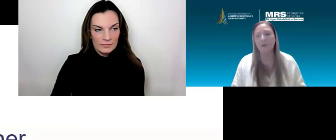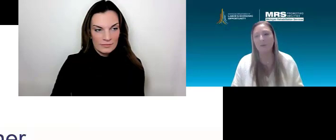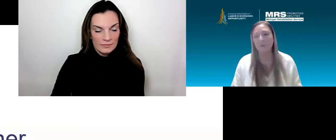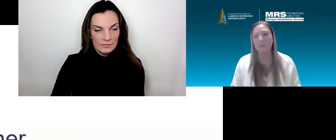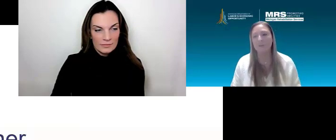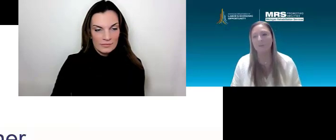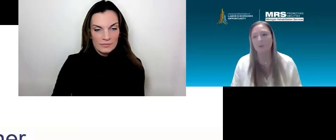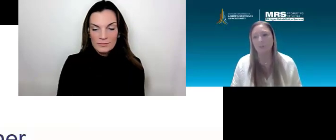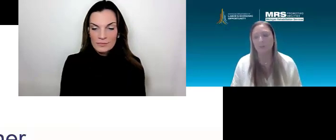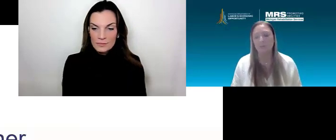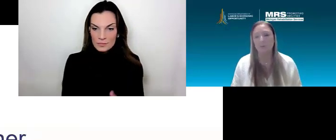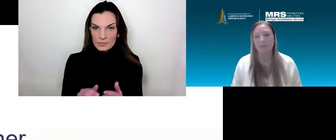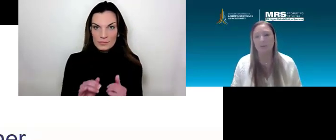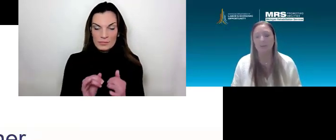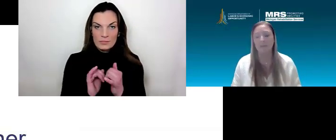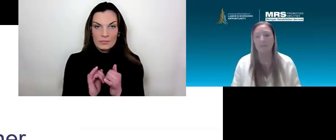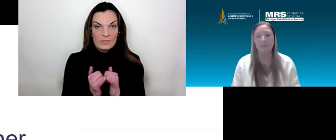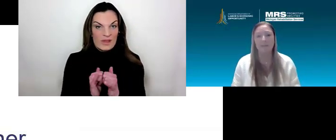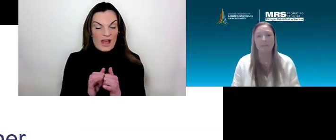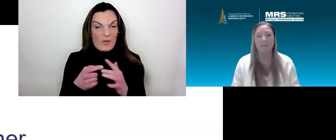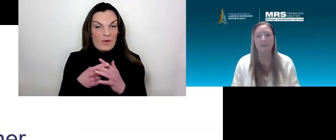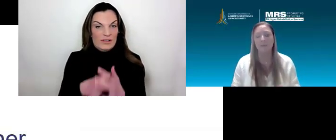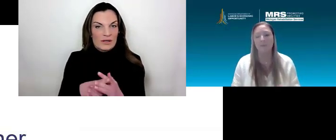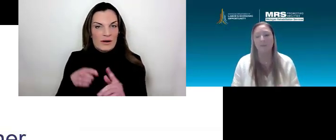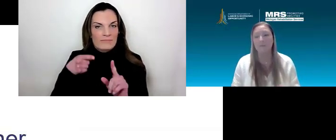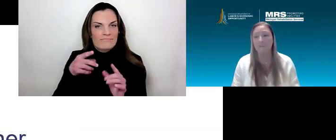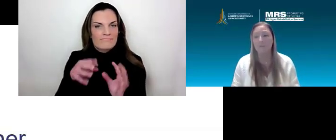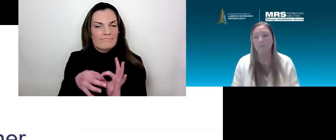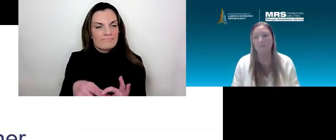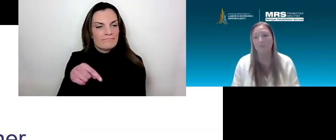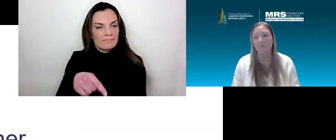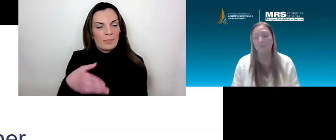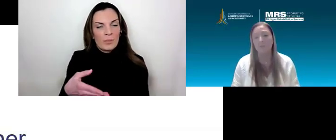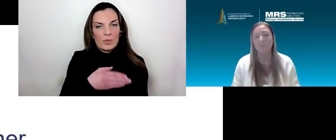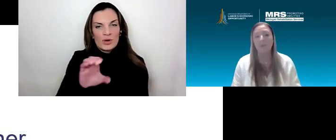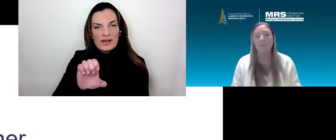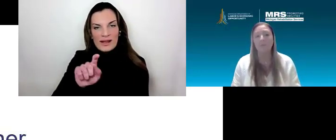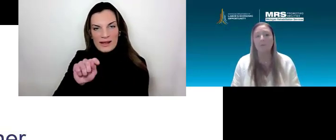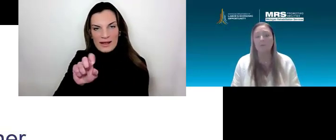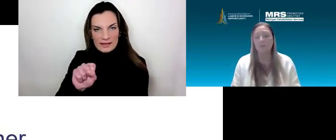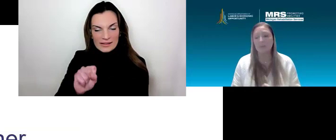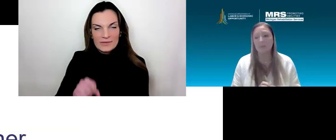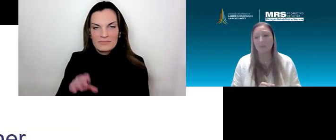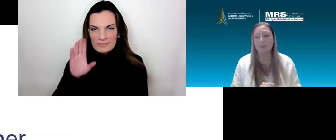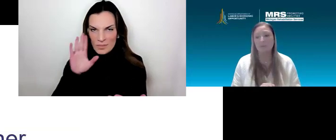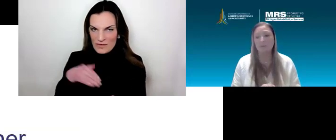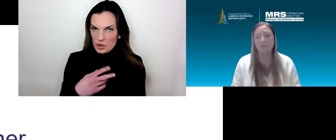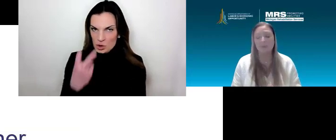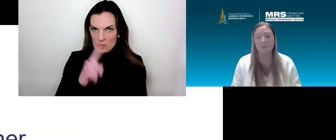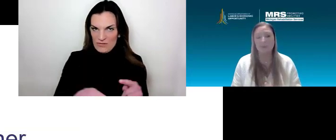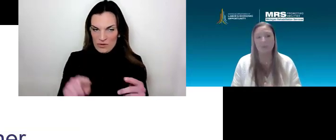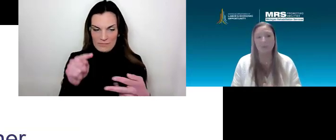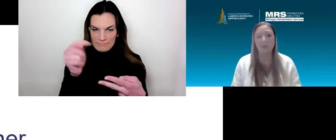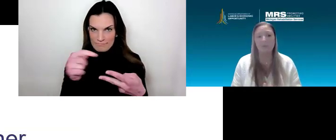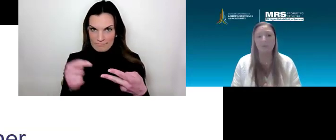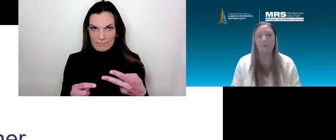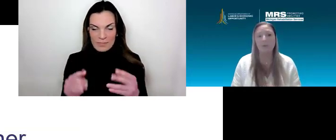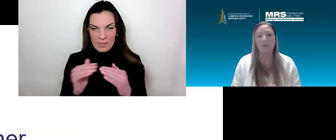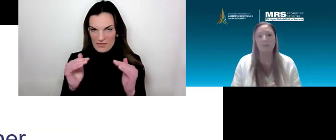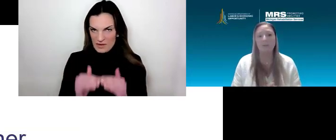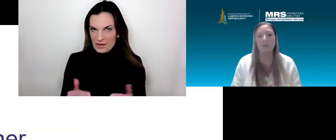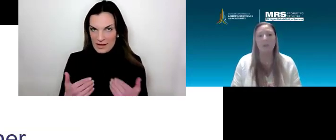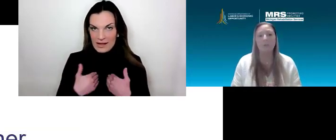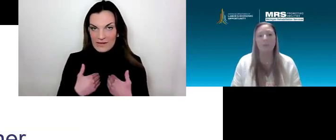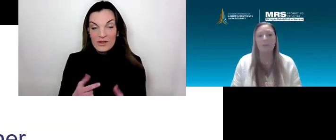So how can we get started with Pre-ETS? As I identified, we have two different levels. So to get started with the first level of